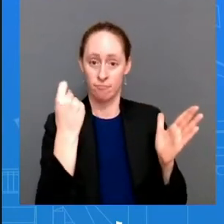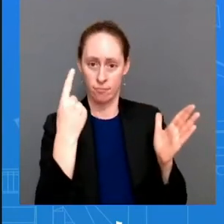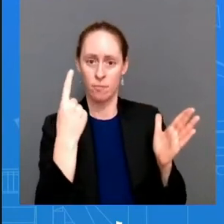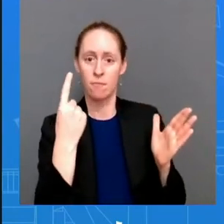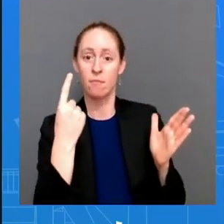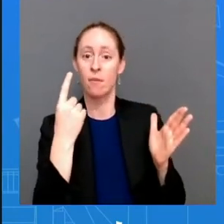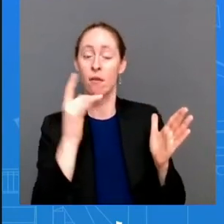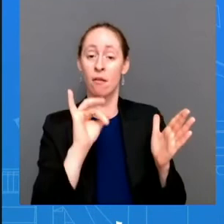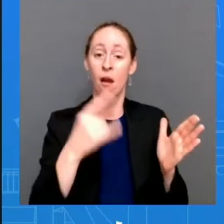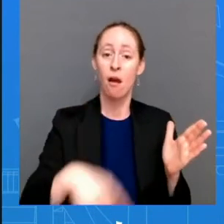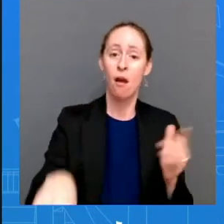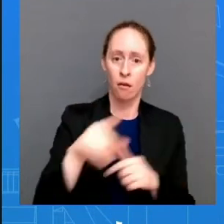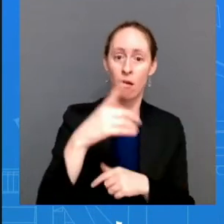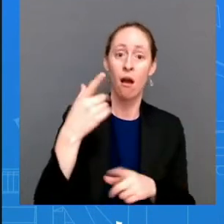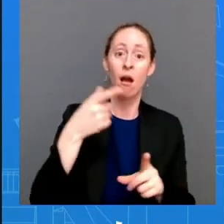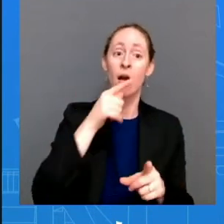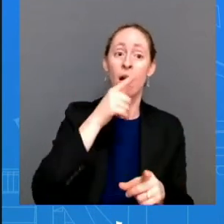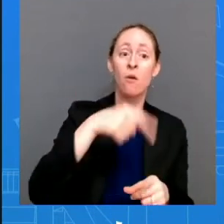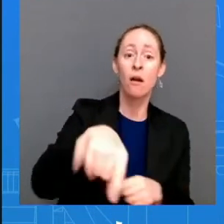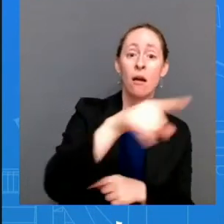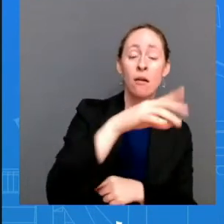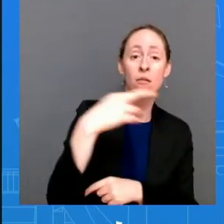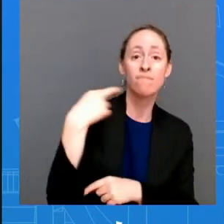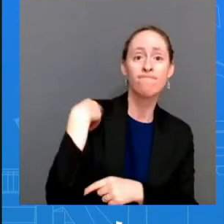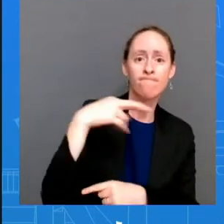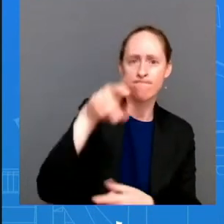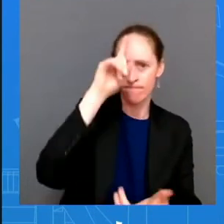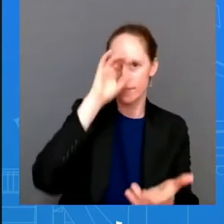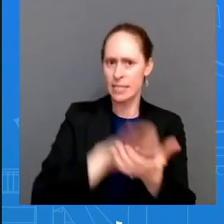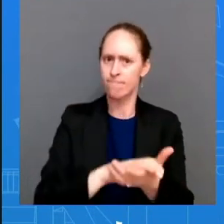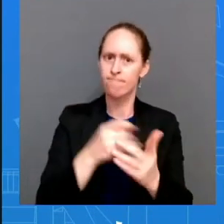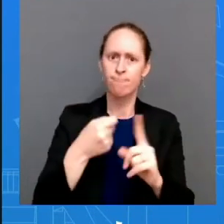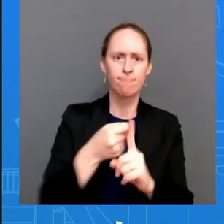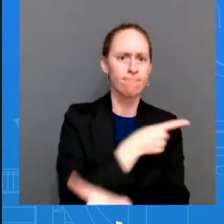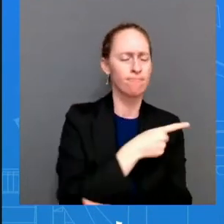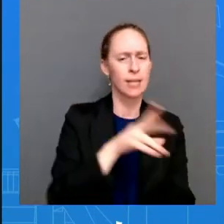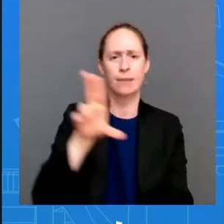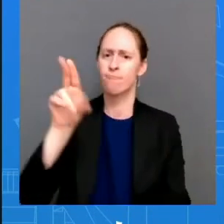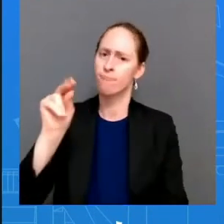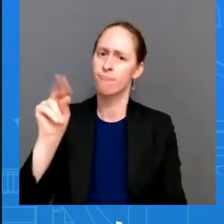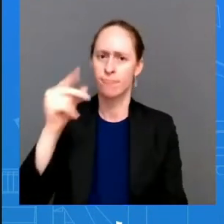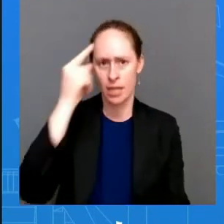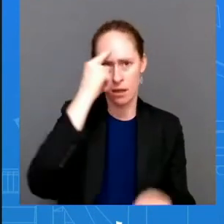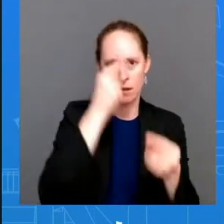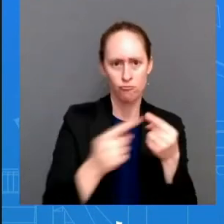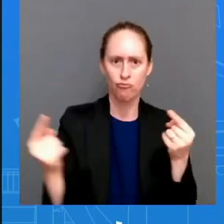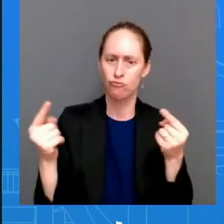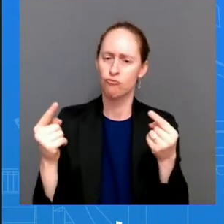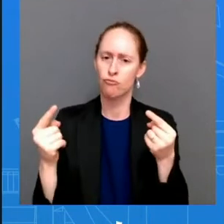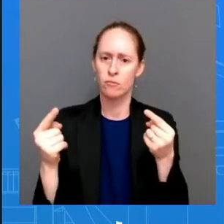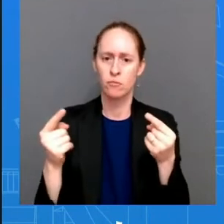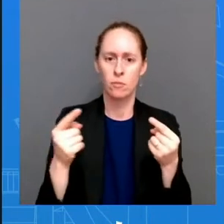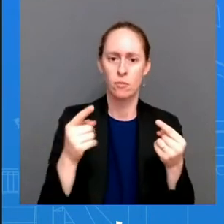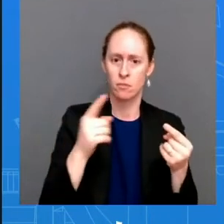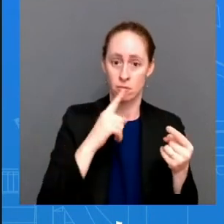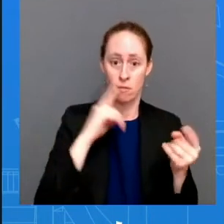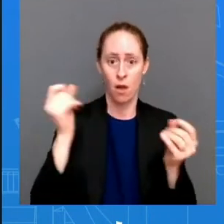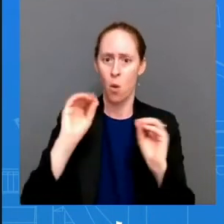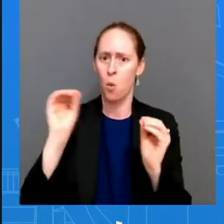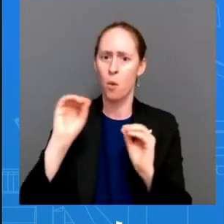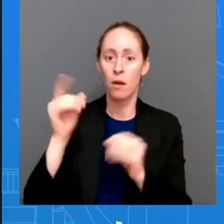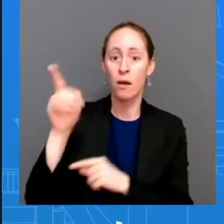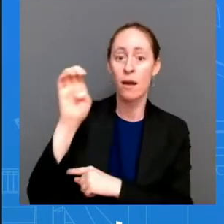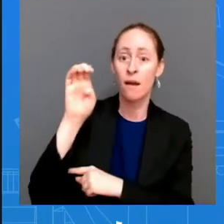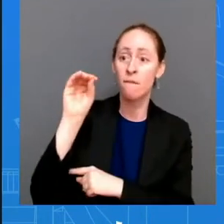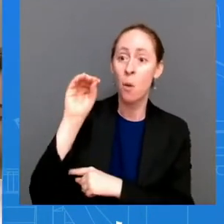provide particular medical services so nothing in today's eo uh impacts those exceptions so there are exceptions there